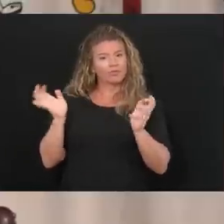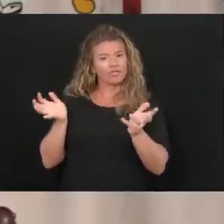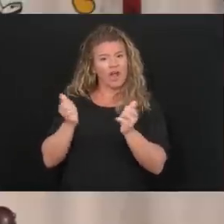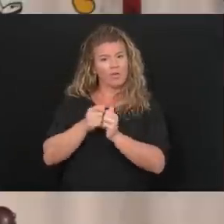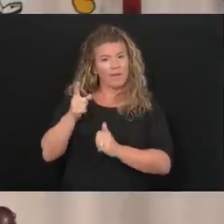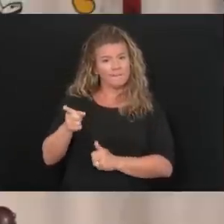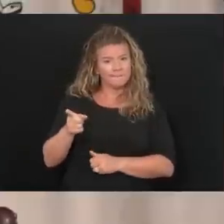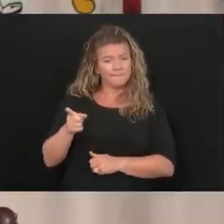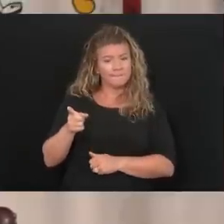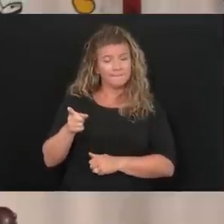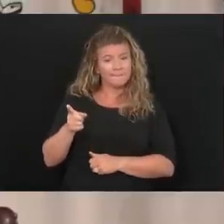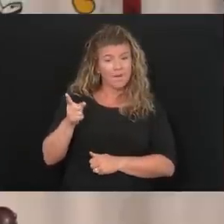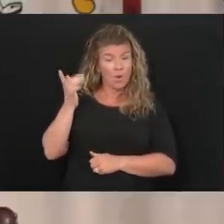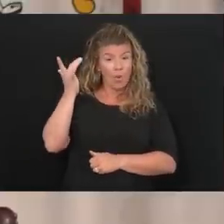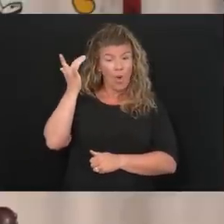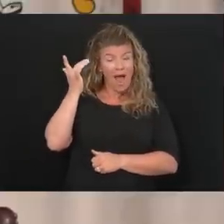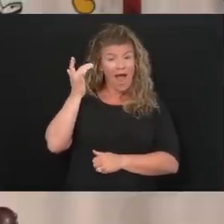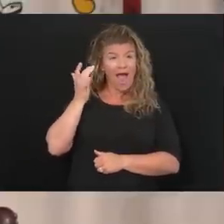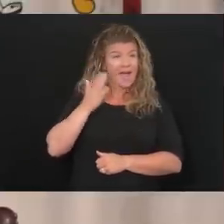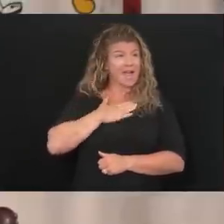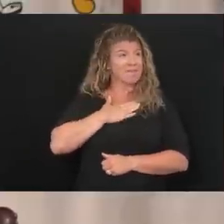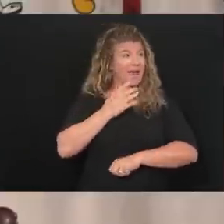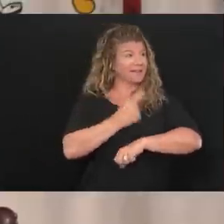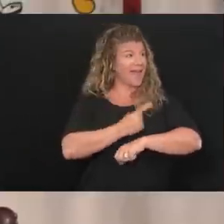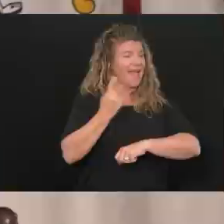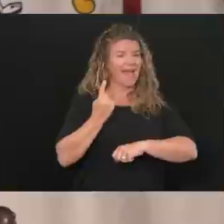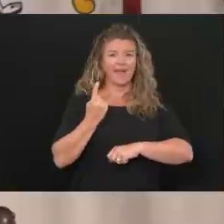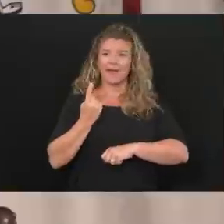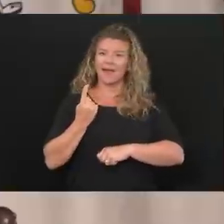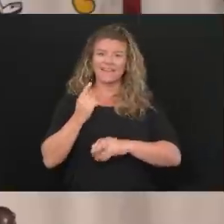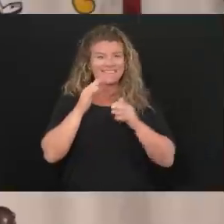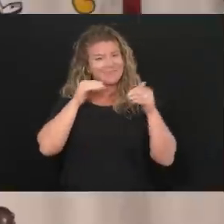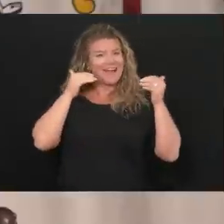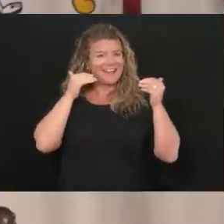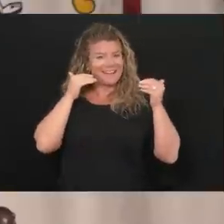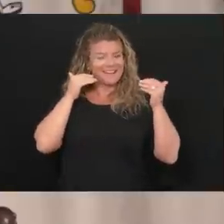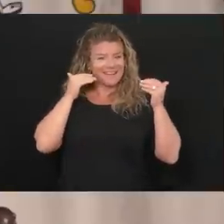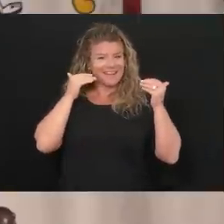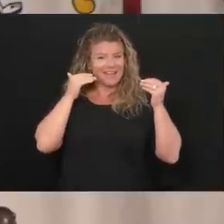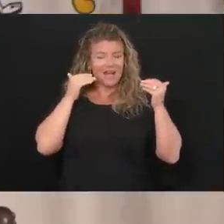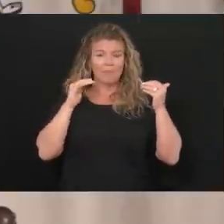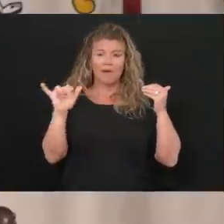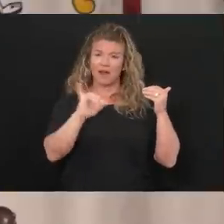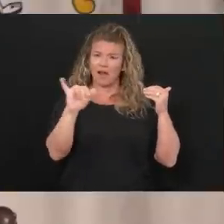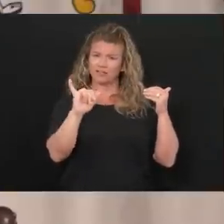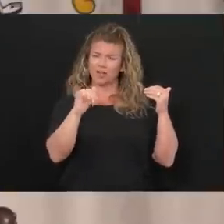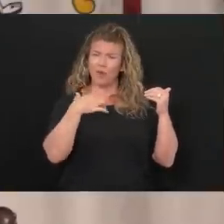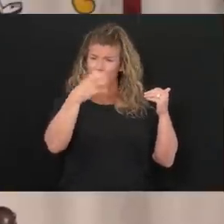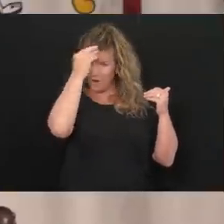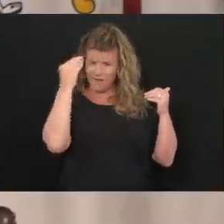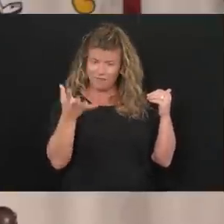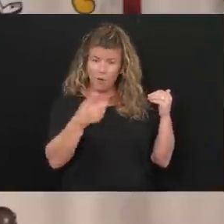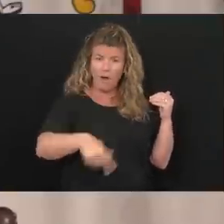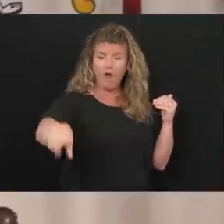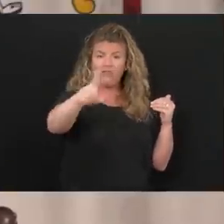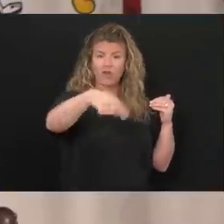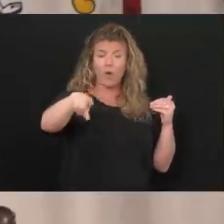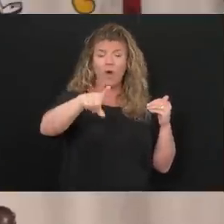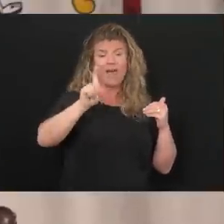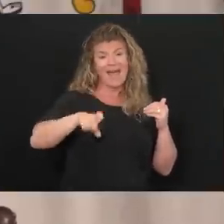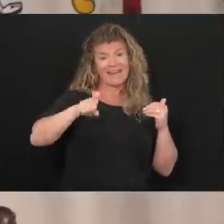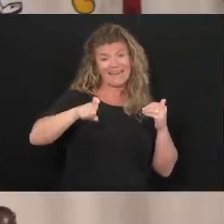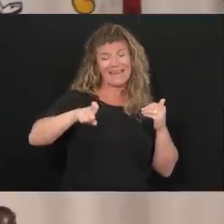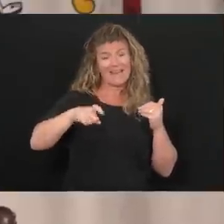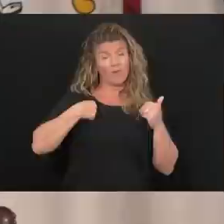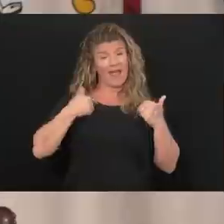because it made my day, but also it should enlighten us all of a need that we have